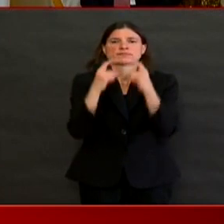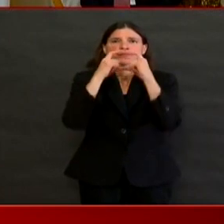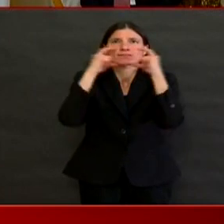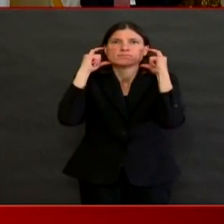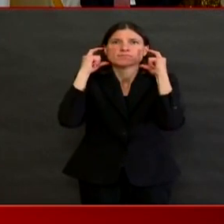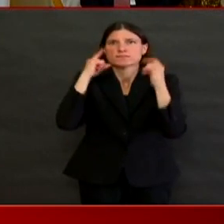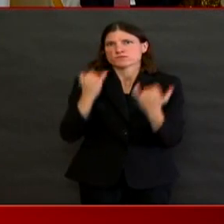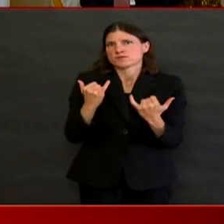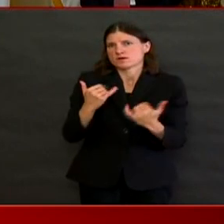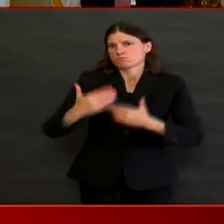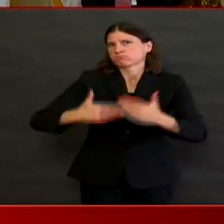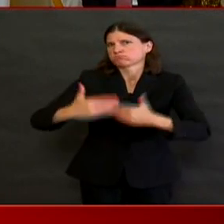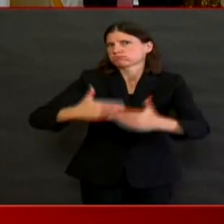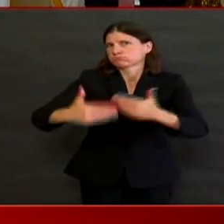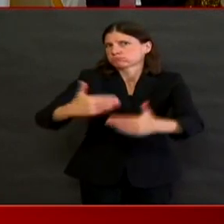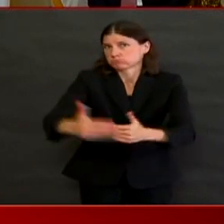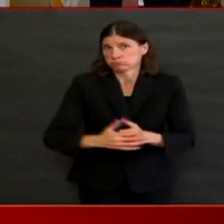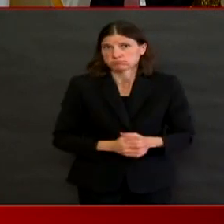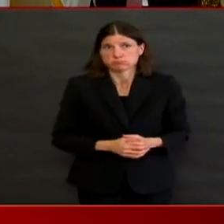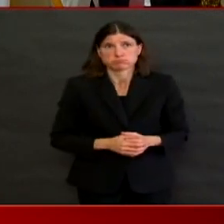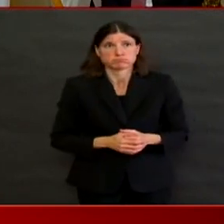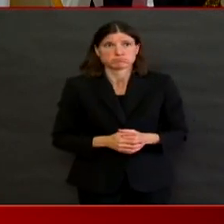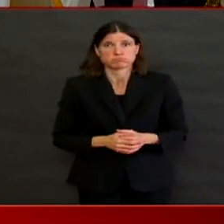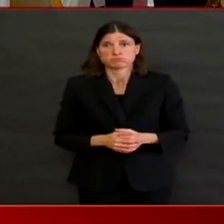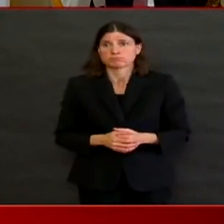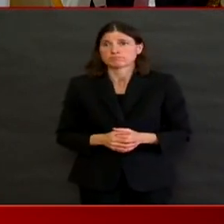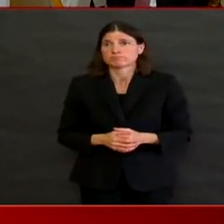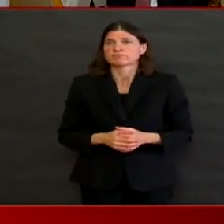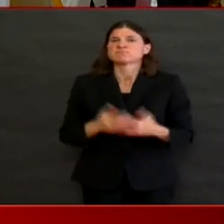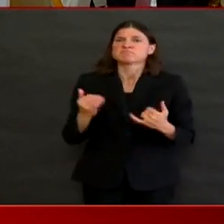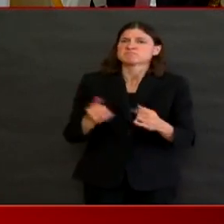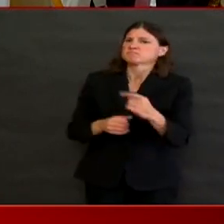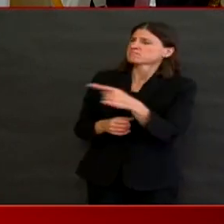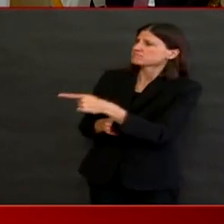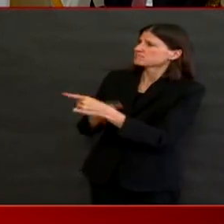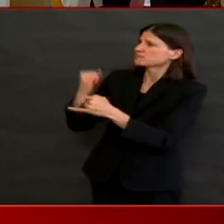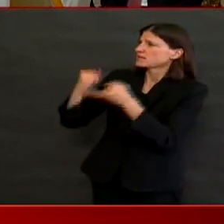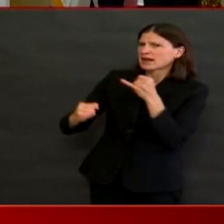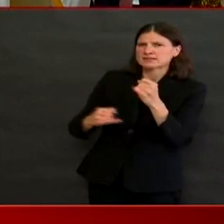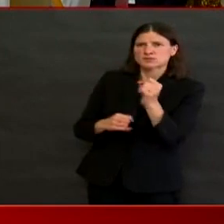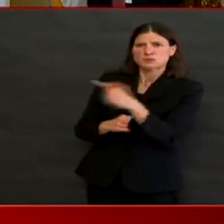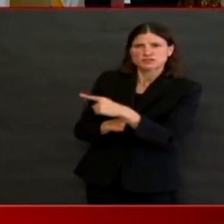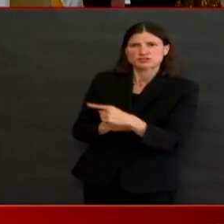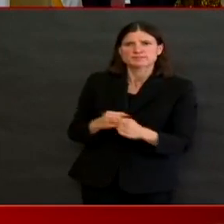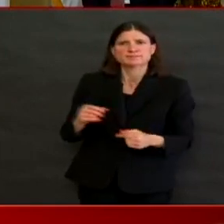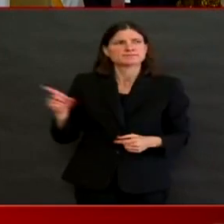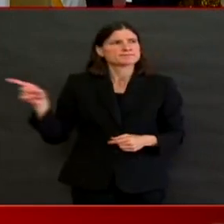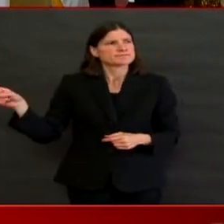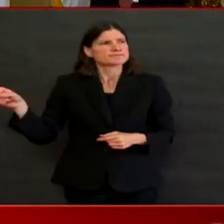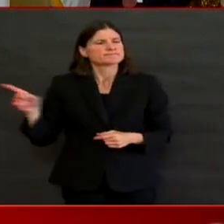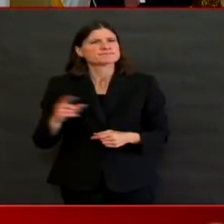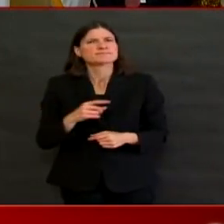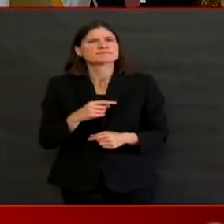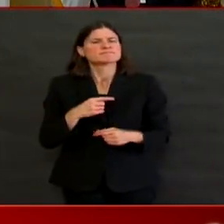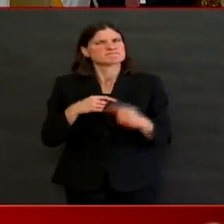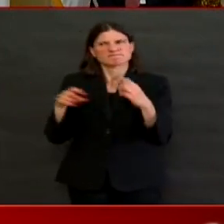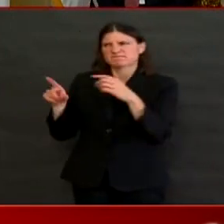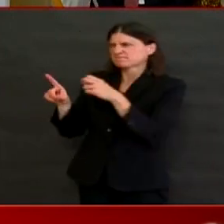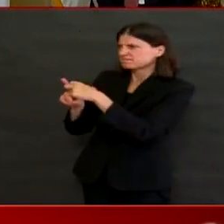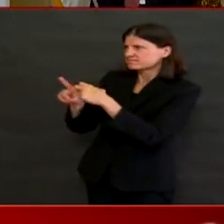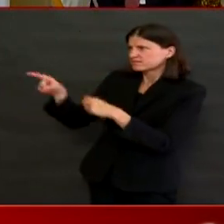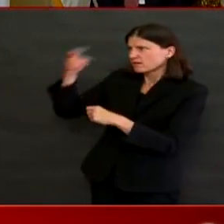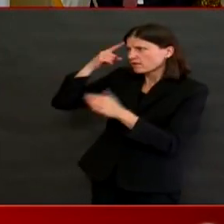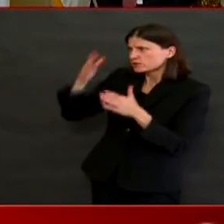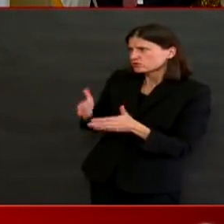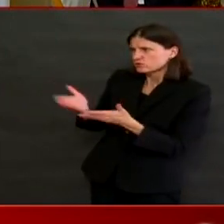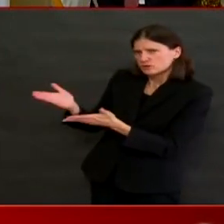work that you're doing. Our last question for this Wednesday briefing is for the Governor from Ted Nisi of WPRI. The British